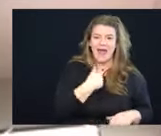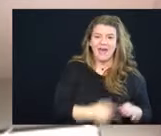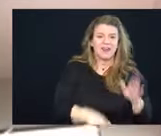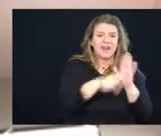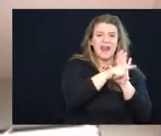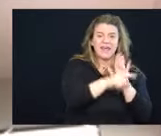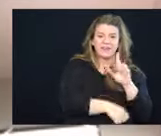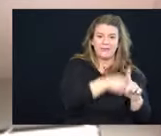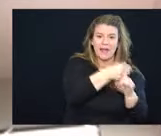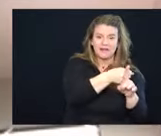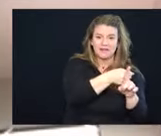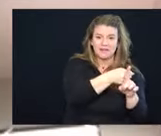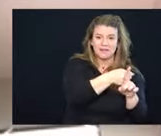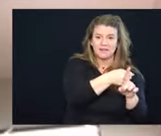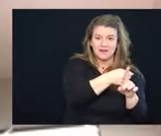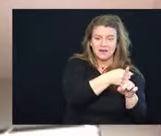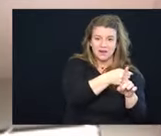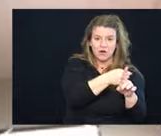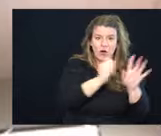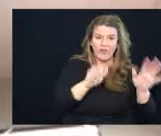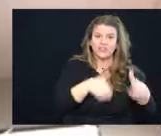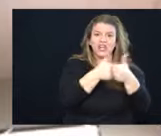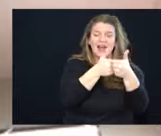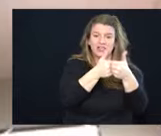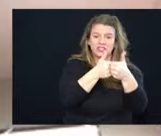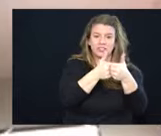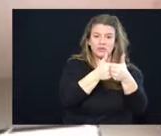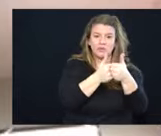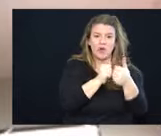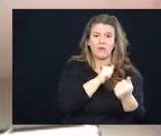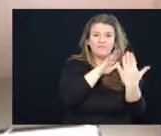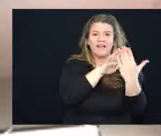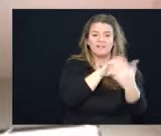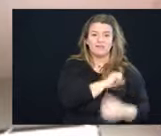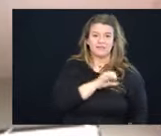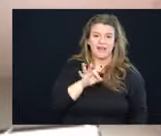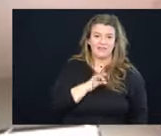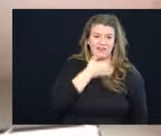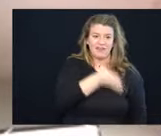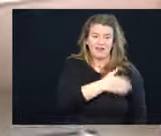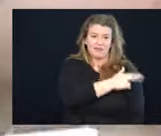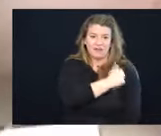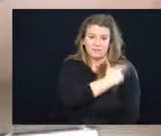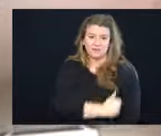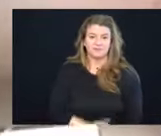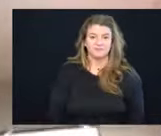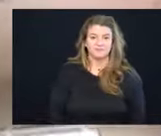impact on the challenges that we face with staffing in our hospitals.